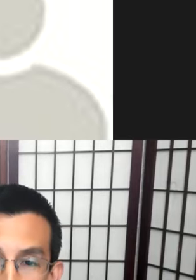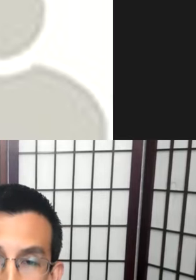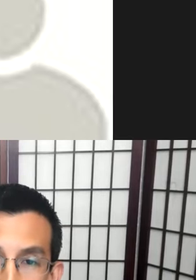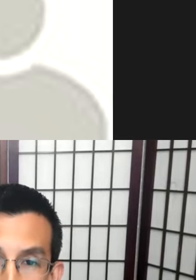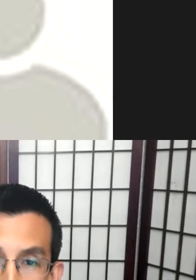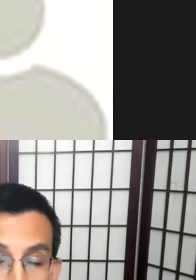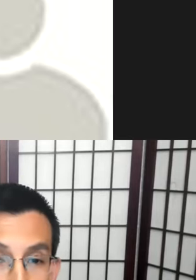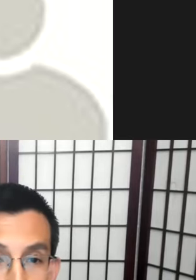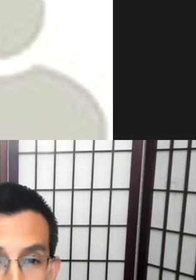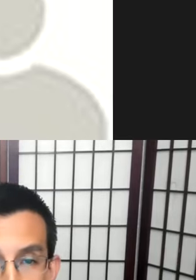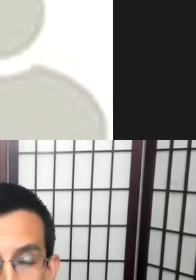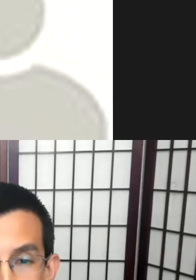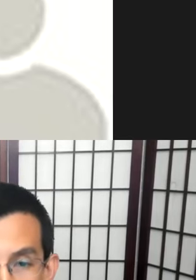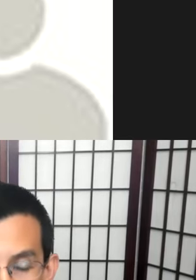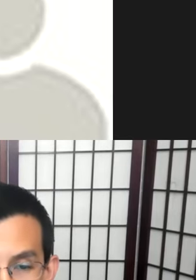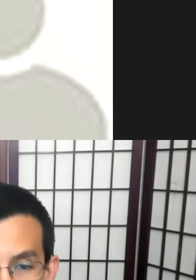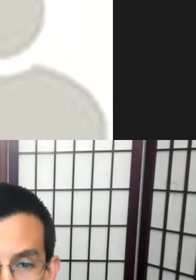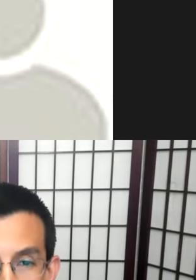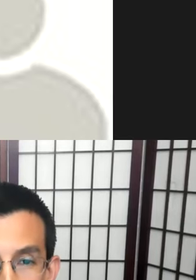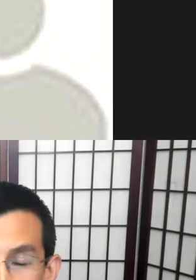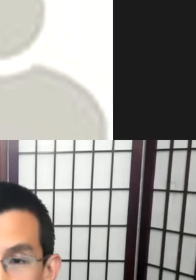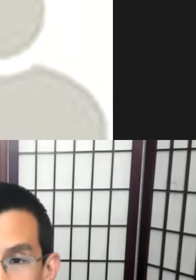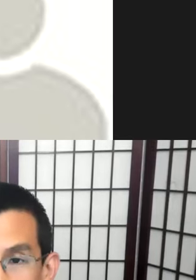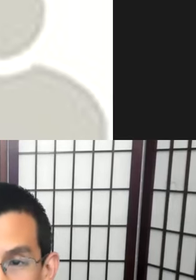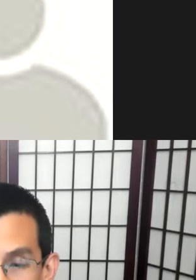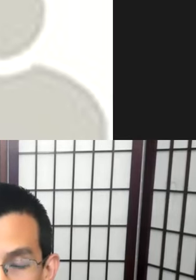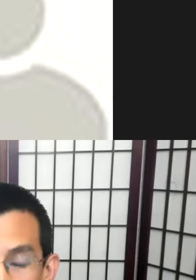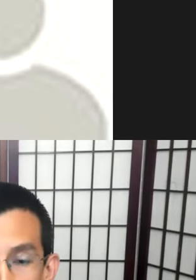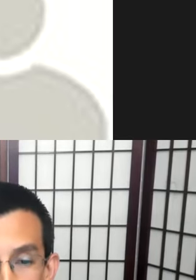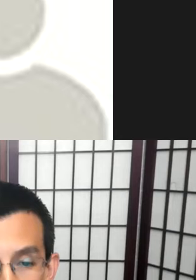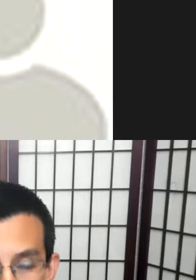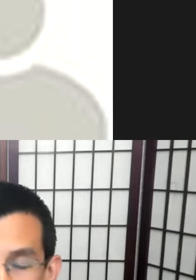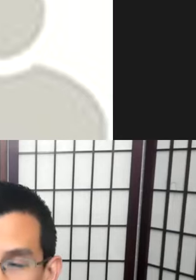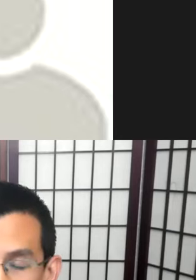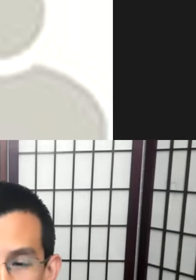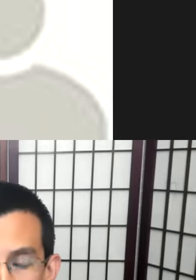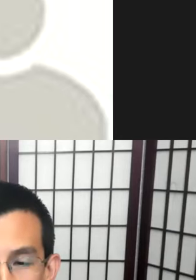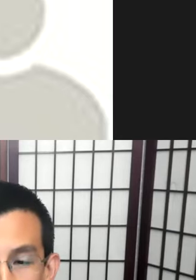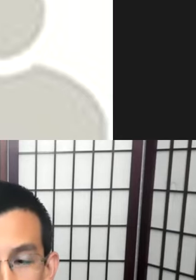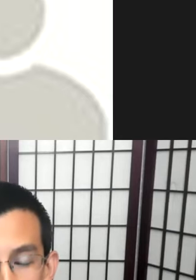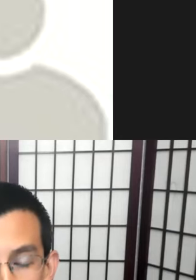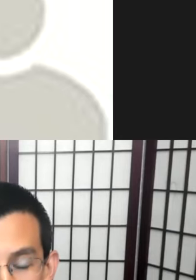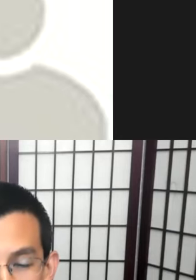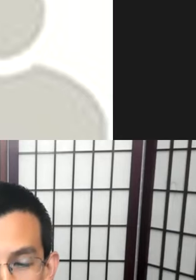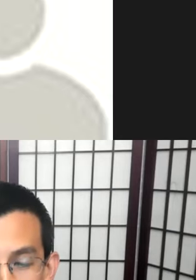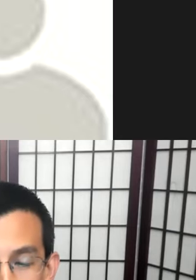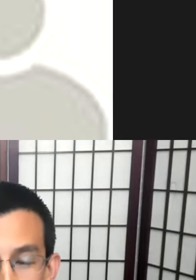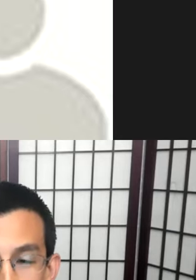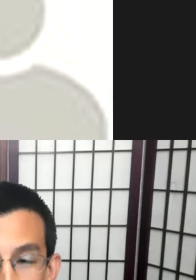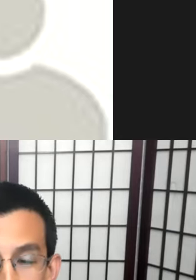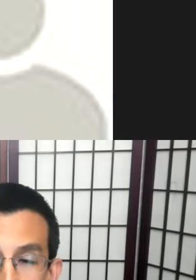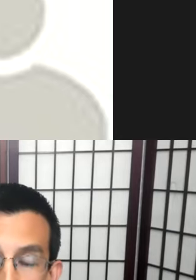Very fortunate to be part of a network that Daryl Baldwin mentioned in his introduction